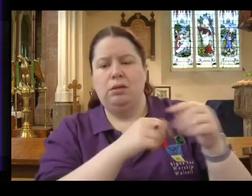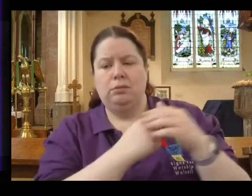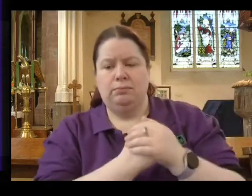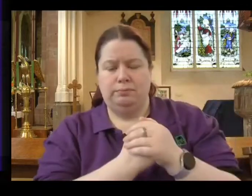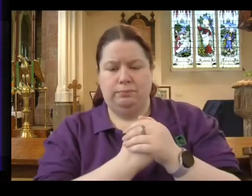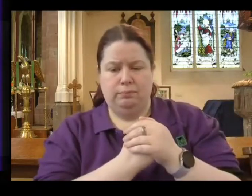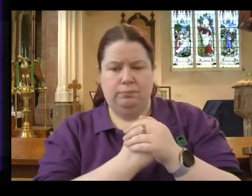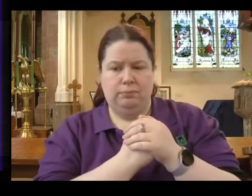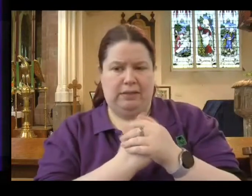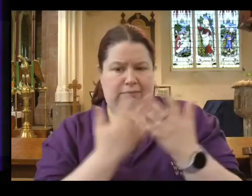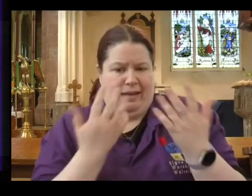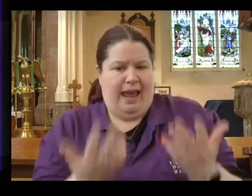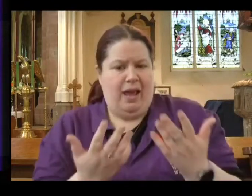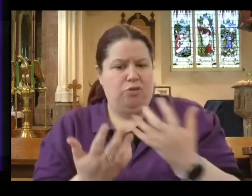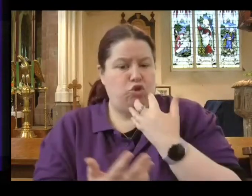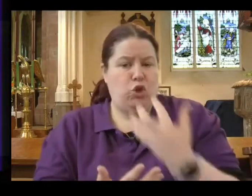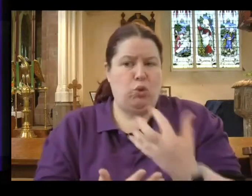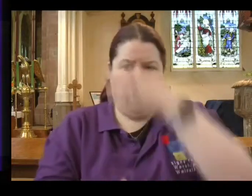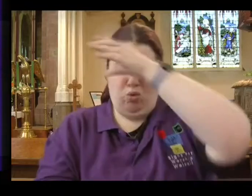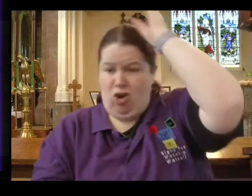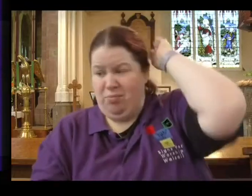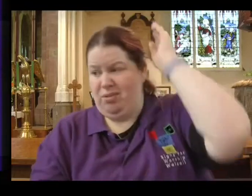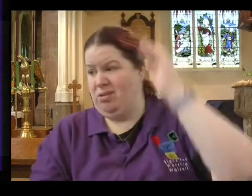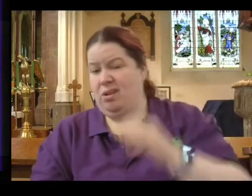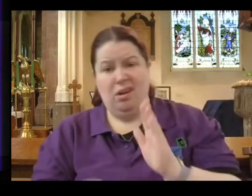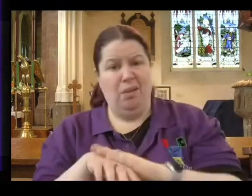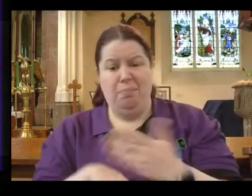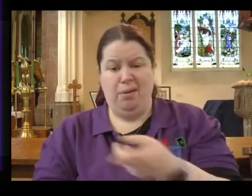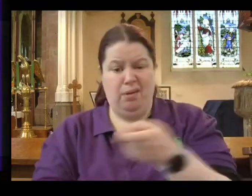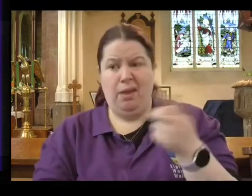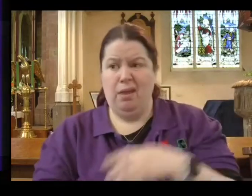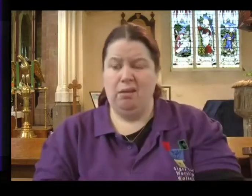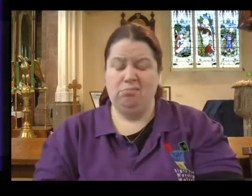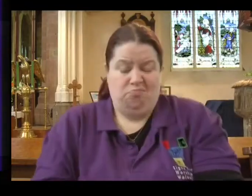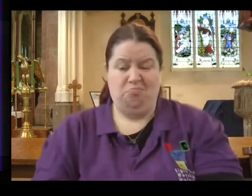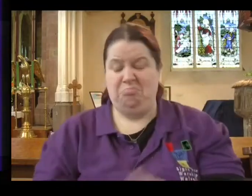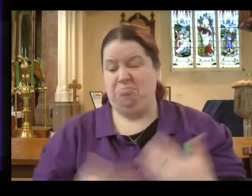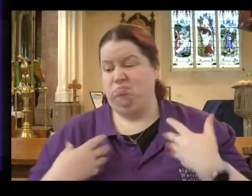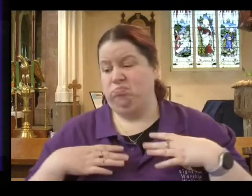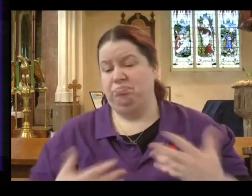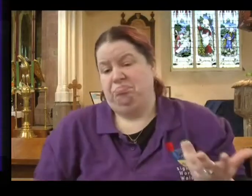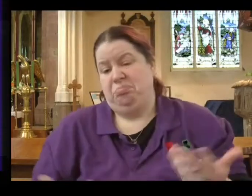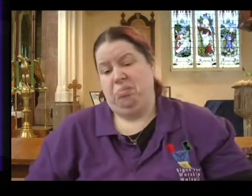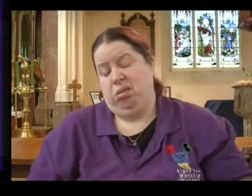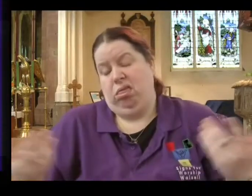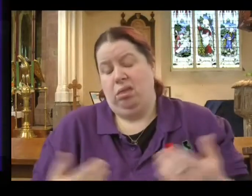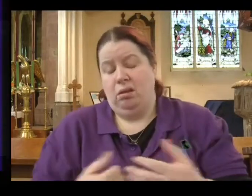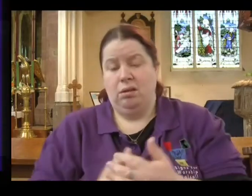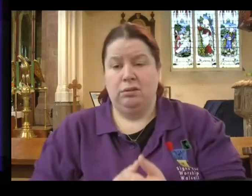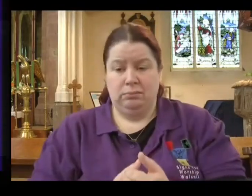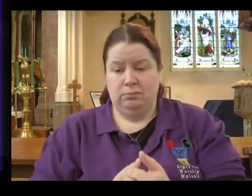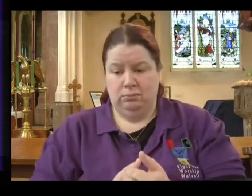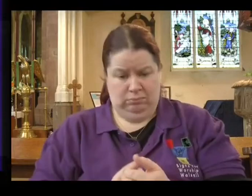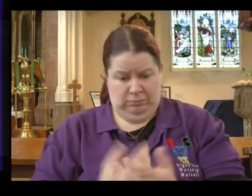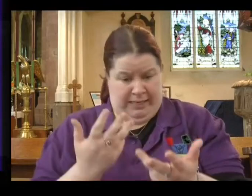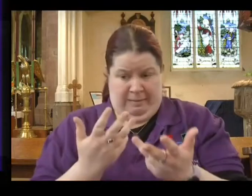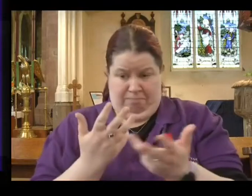It seems like neither the Jews nor the Romans actually give two figs about the church in Sardis. Why not? Well, it's surrounded by all